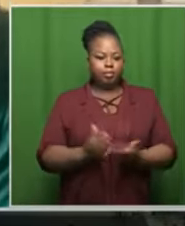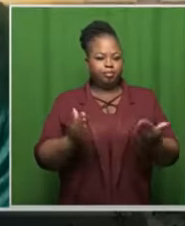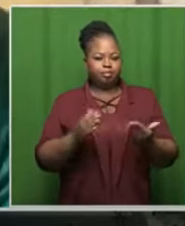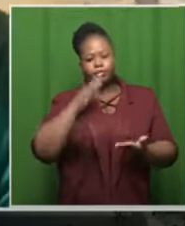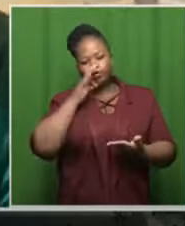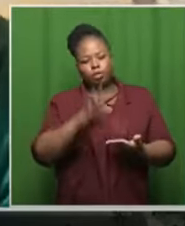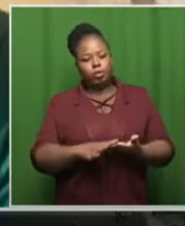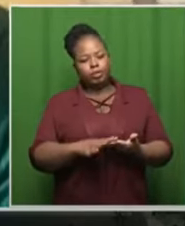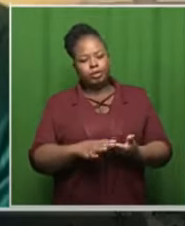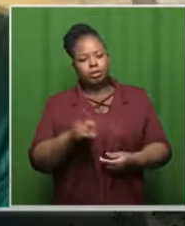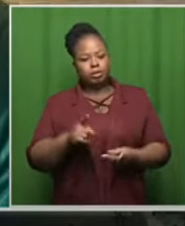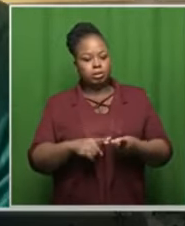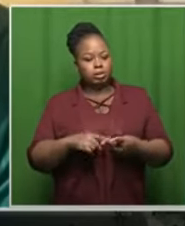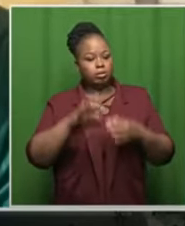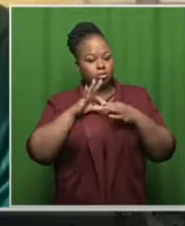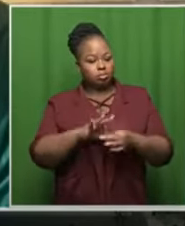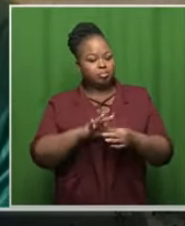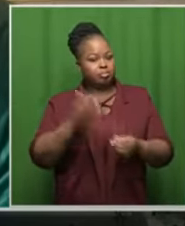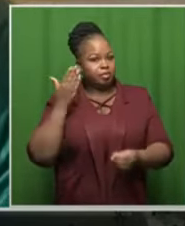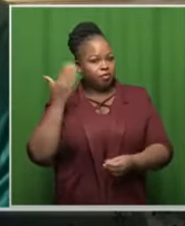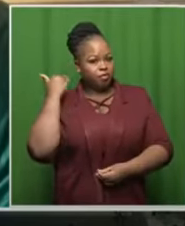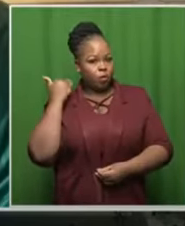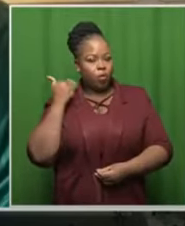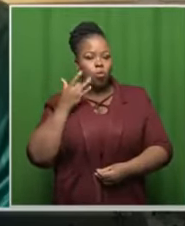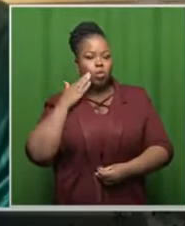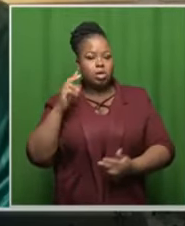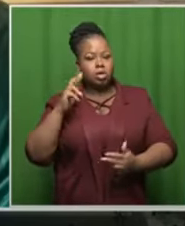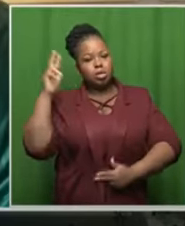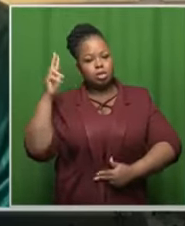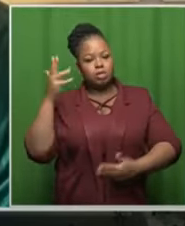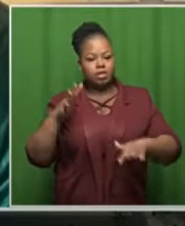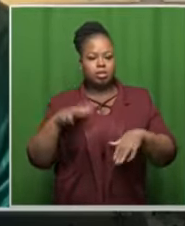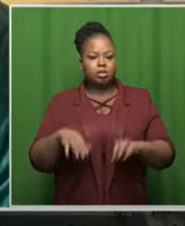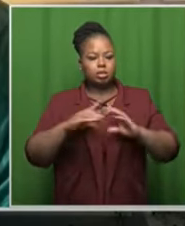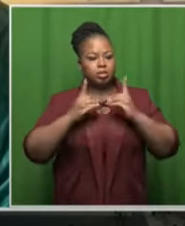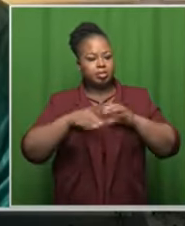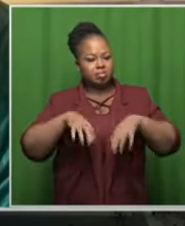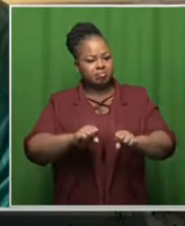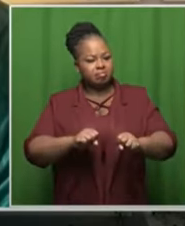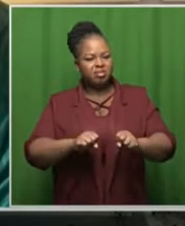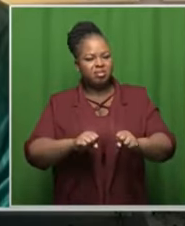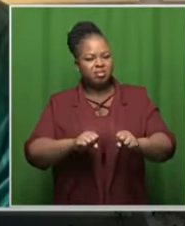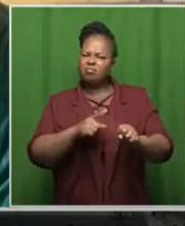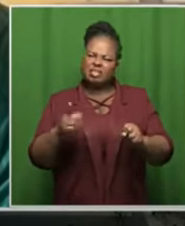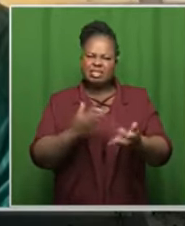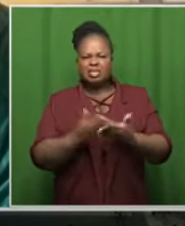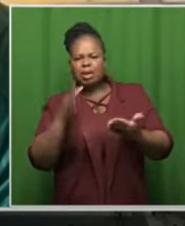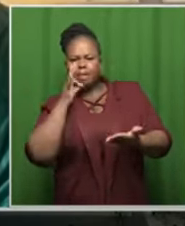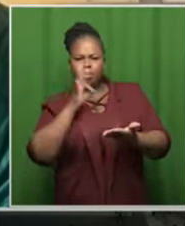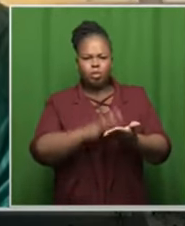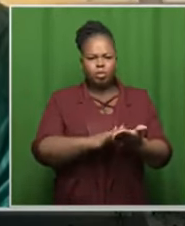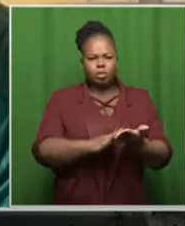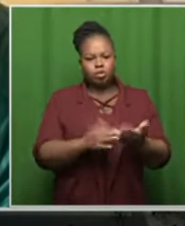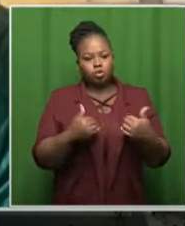promises the commitments that you've made uh since you've taken over this ministry um that they seem to come like